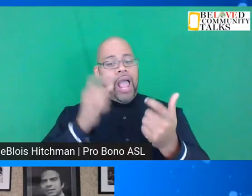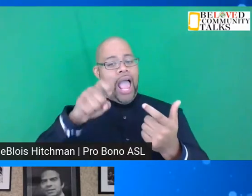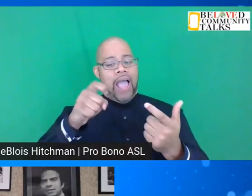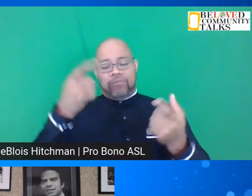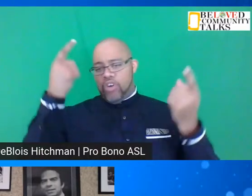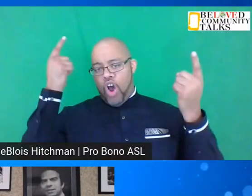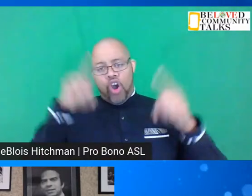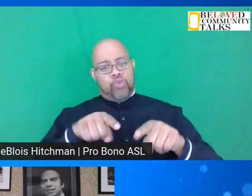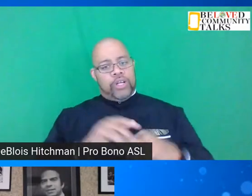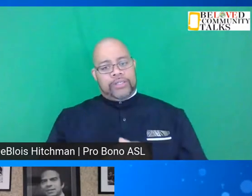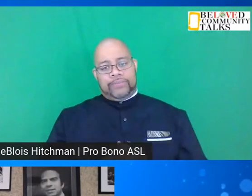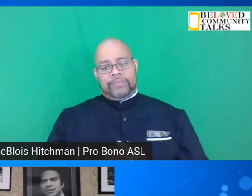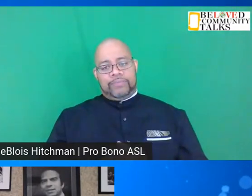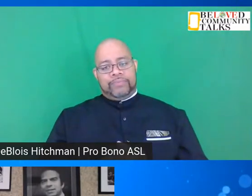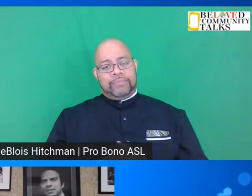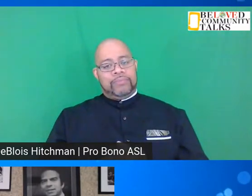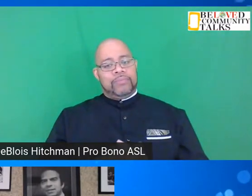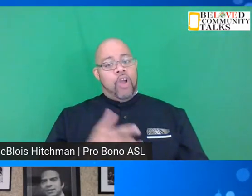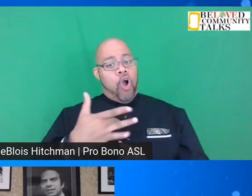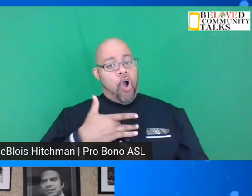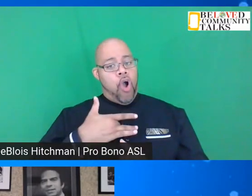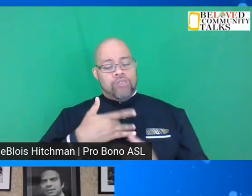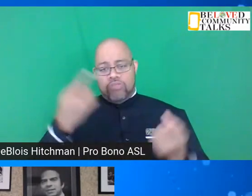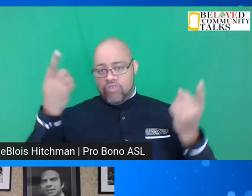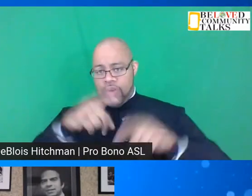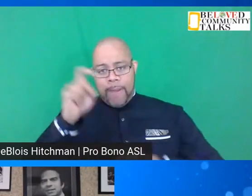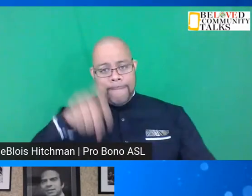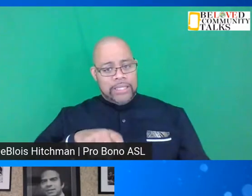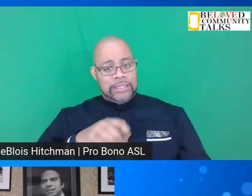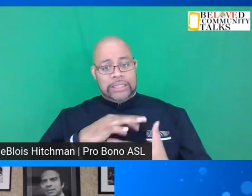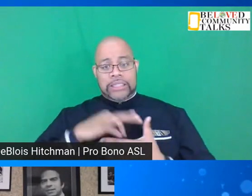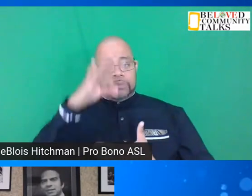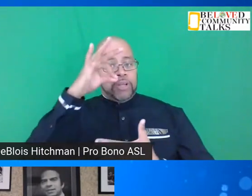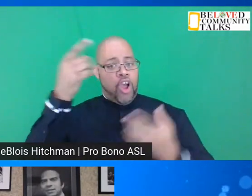one mind and one heart and one spirit.